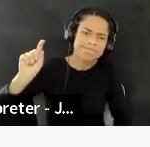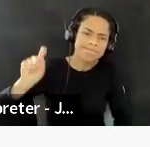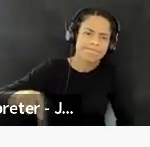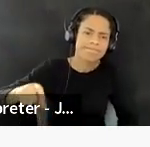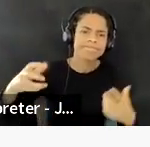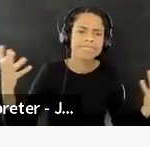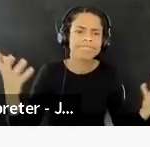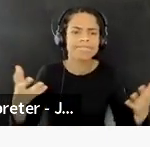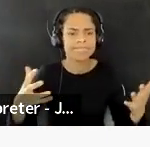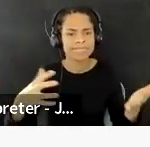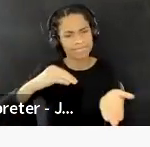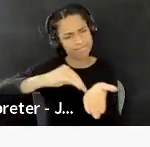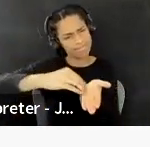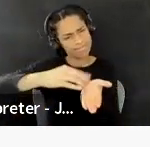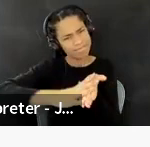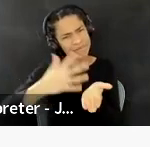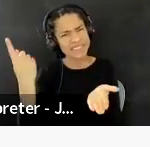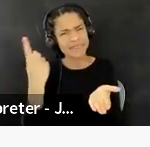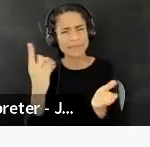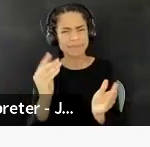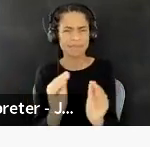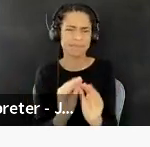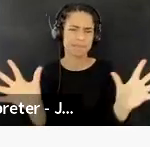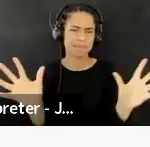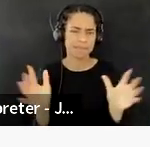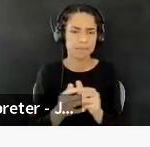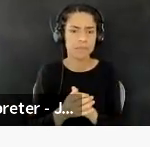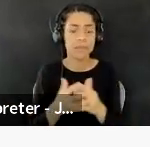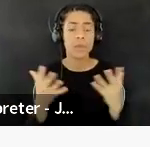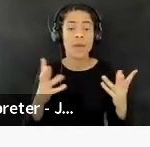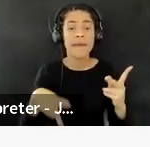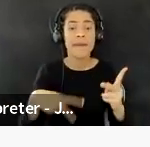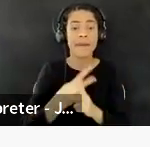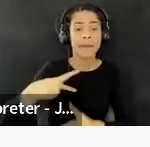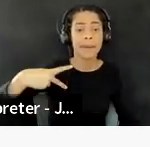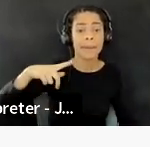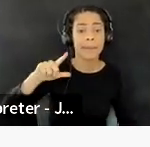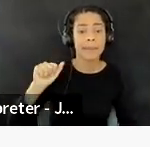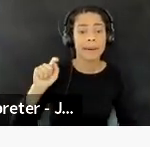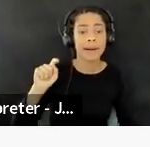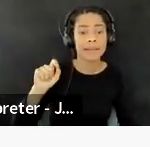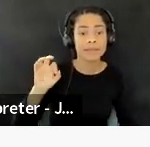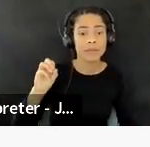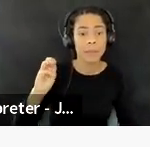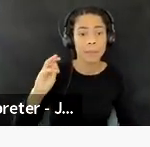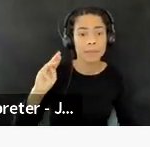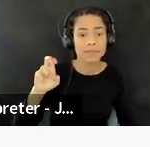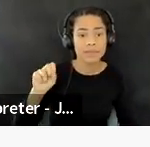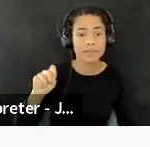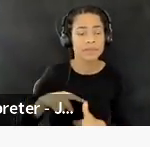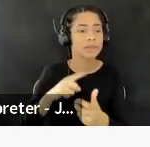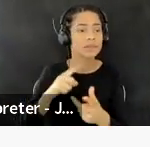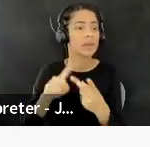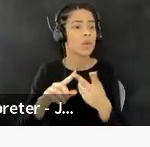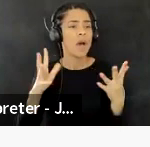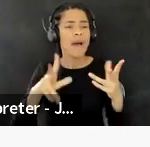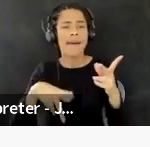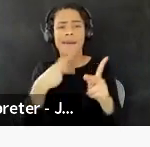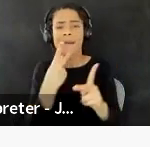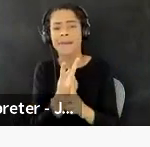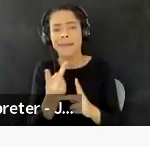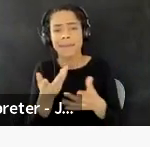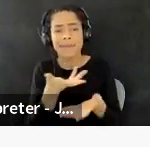what kind of platforms, what kind of, what modes of engagement? Um, how, how do we feel,